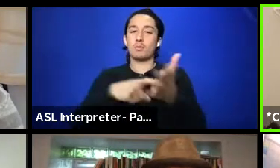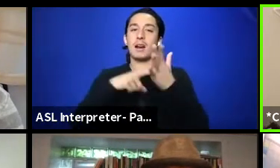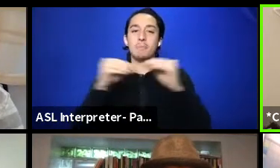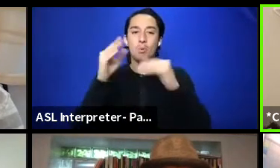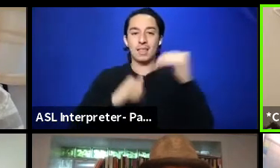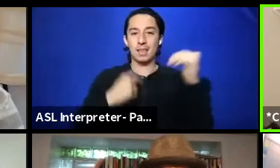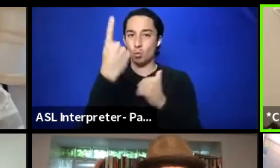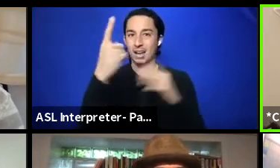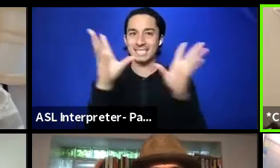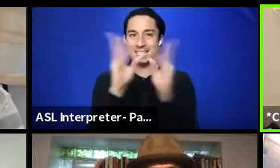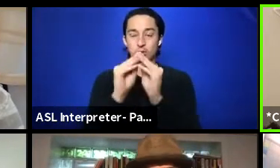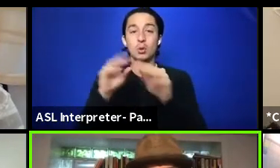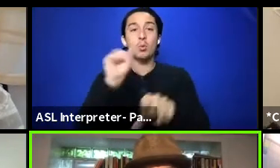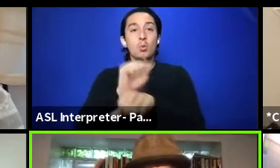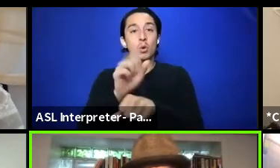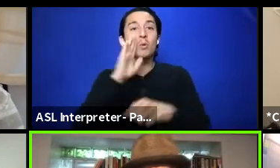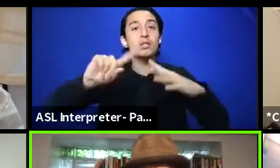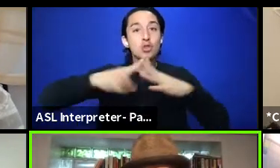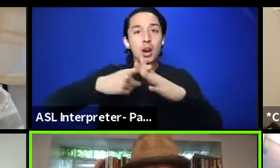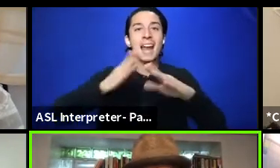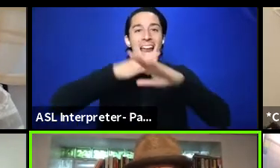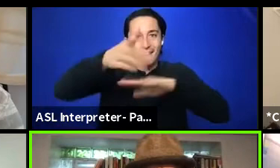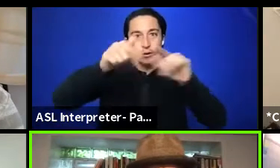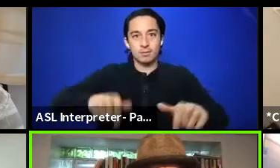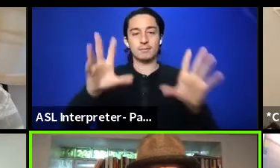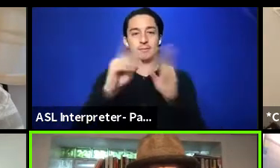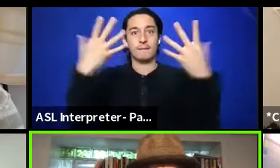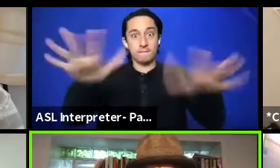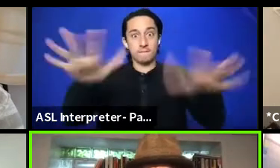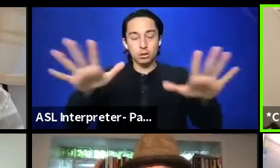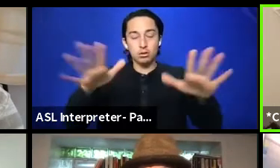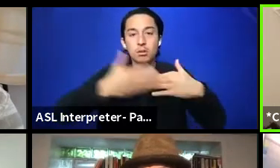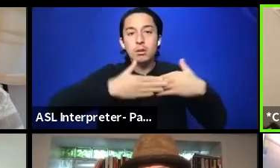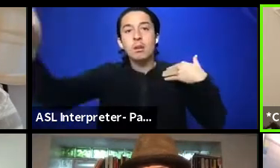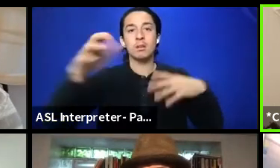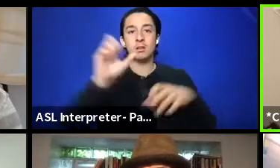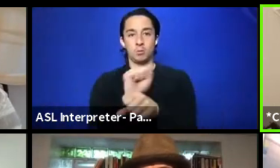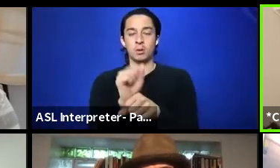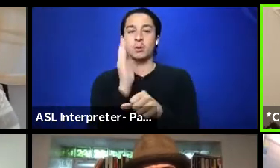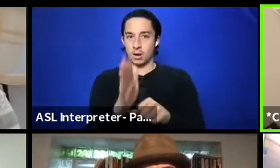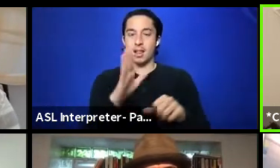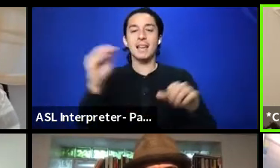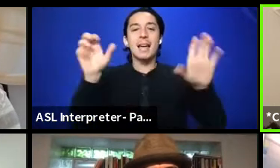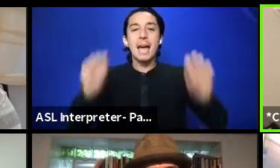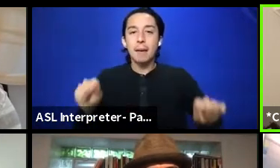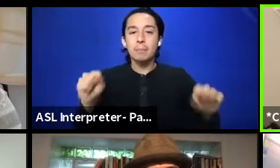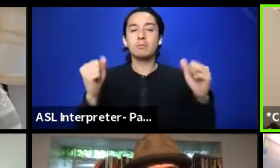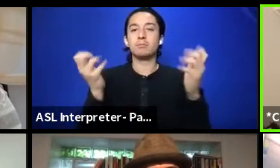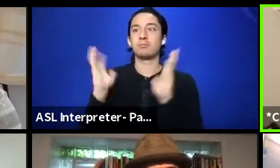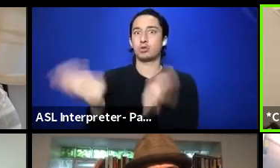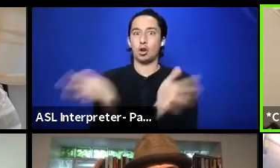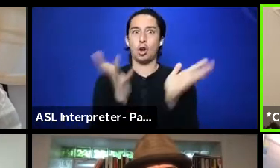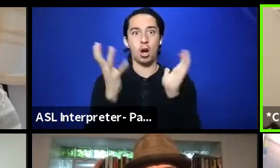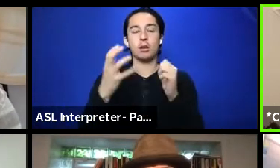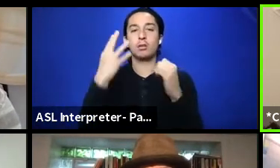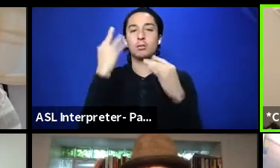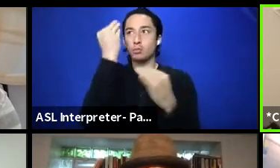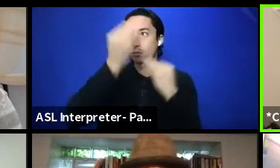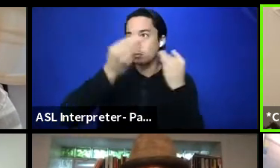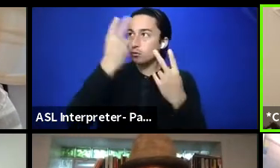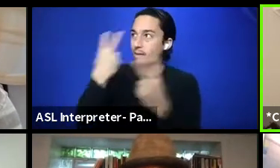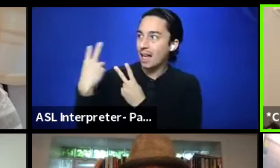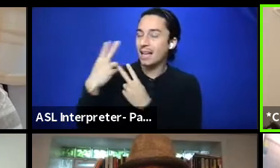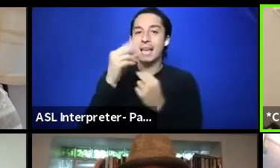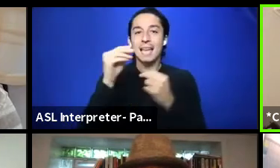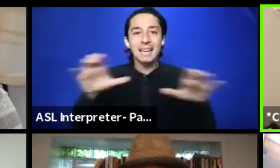work begins after we leave here and, and it's being able to talk, reflect, and act like